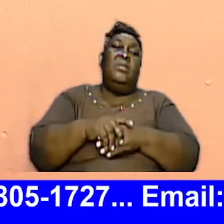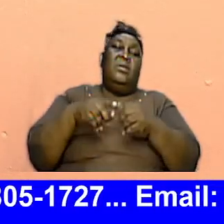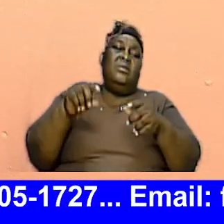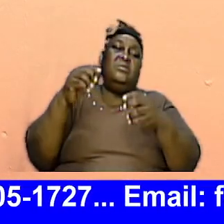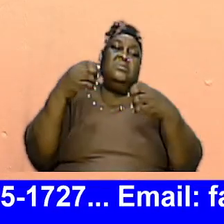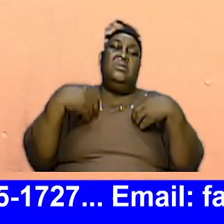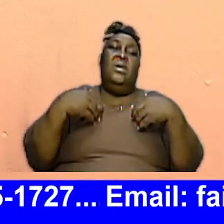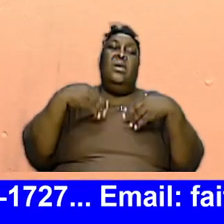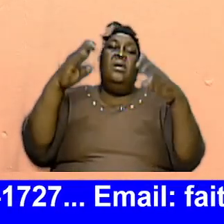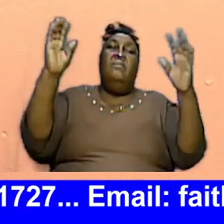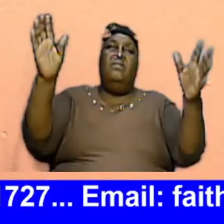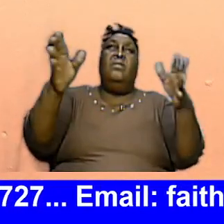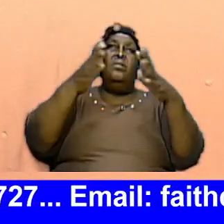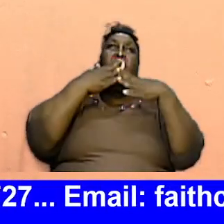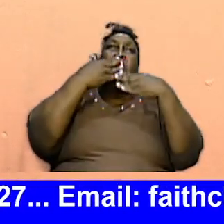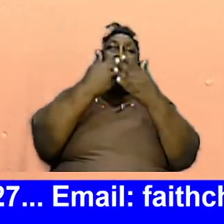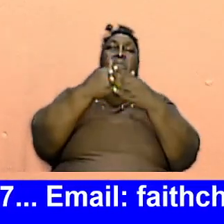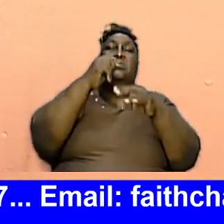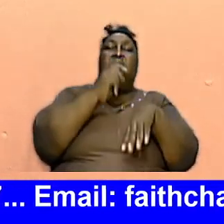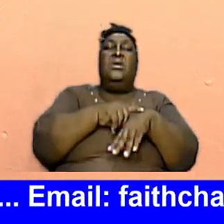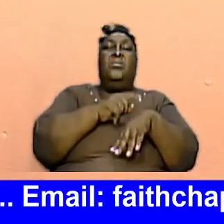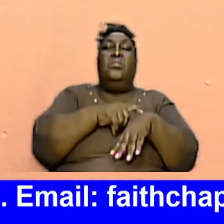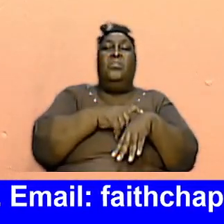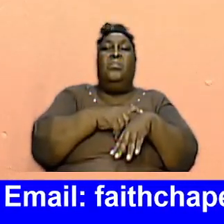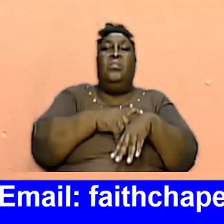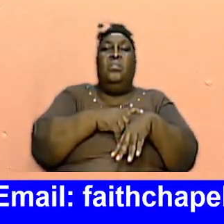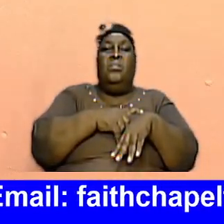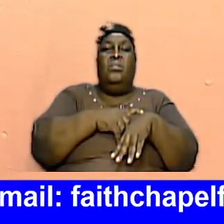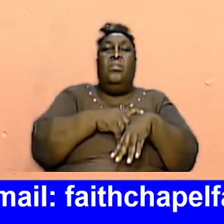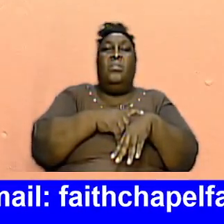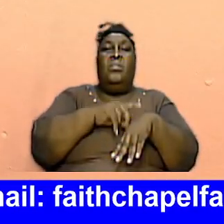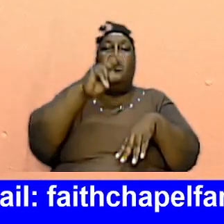Let Us Have A Grand Time And Then The